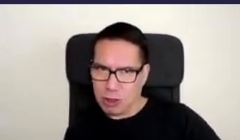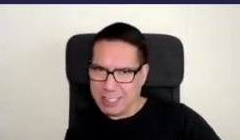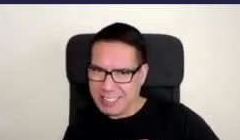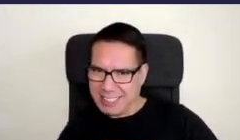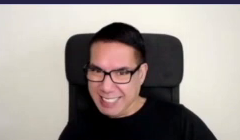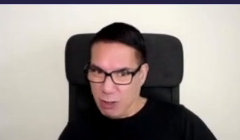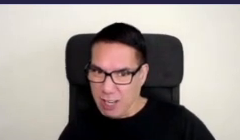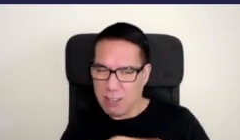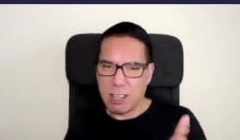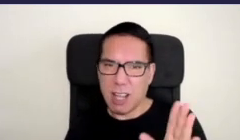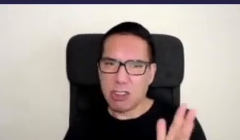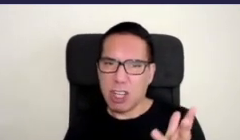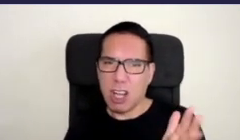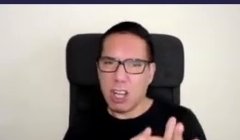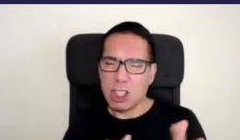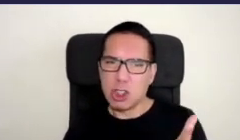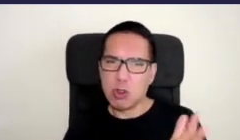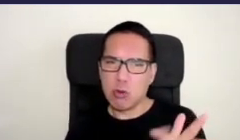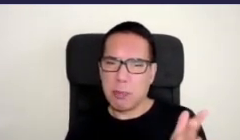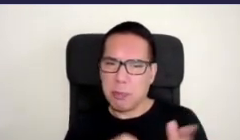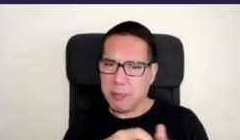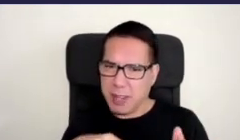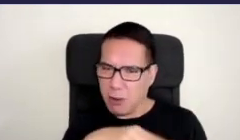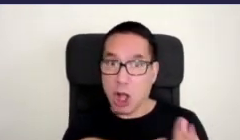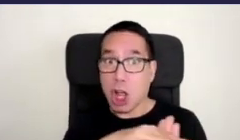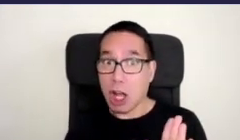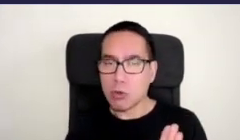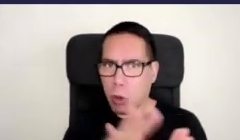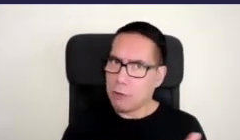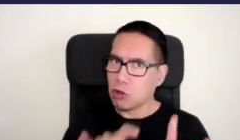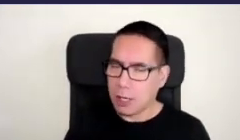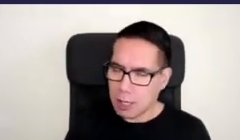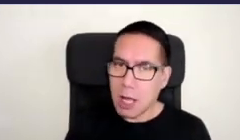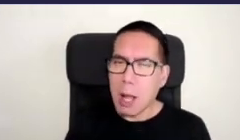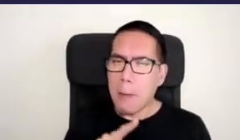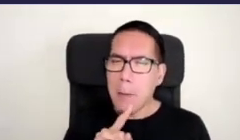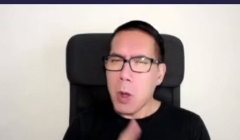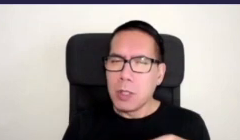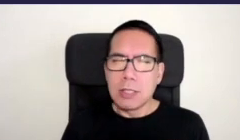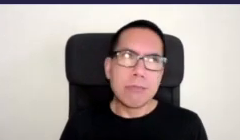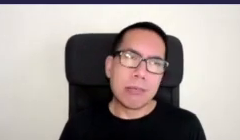at our woefully most of them most not all but woefully